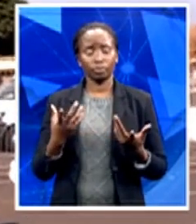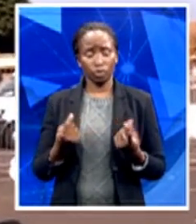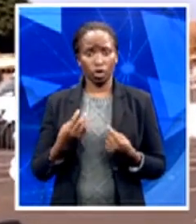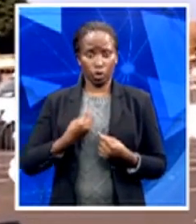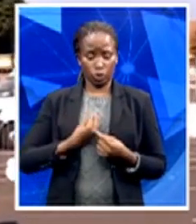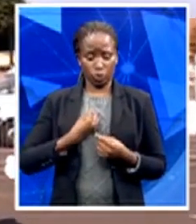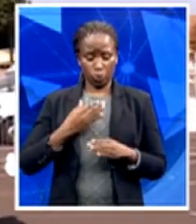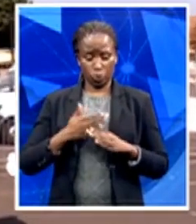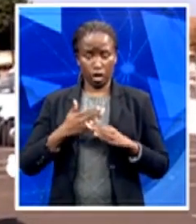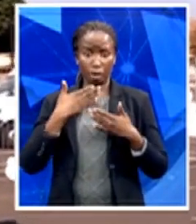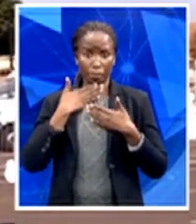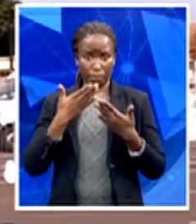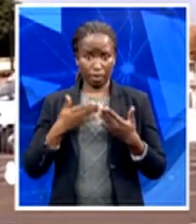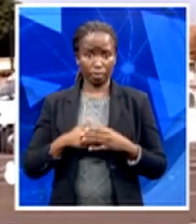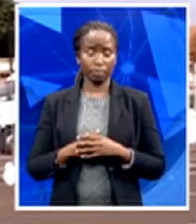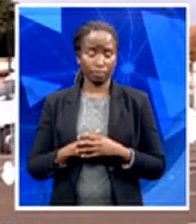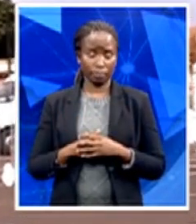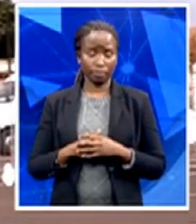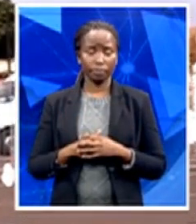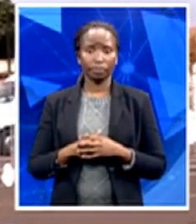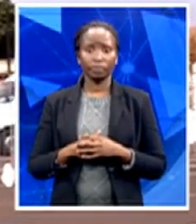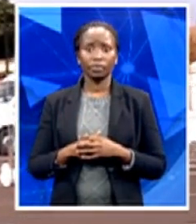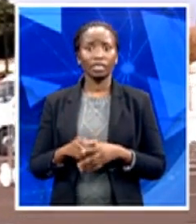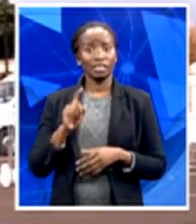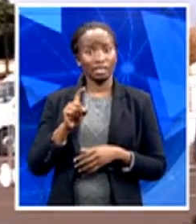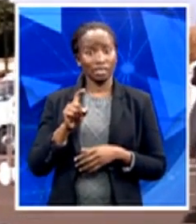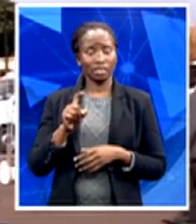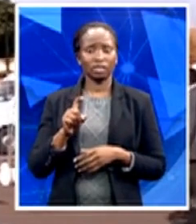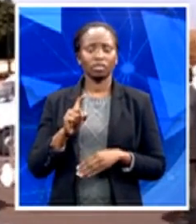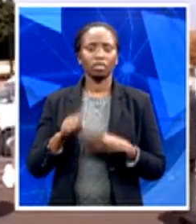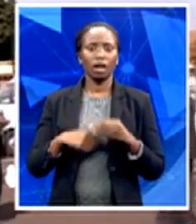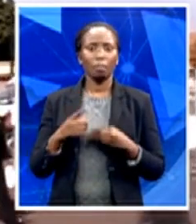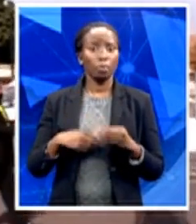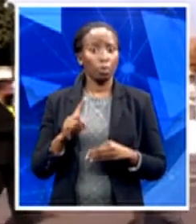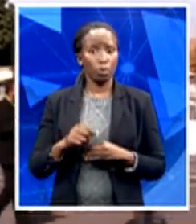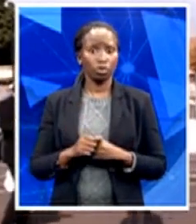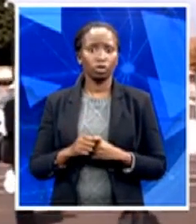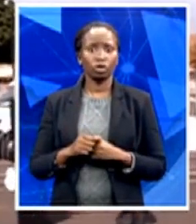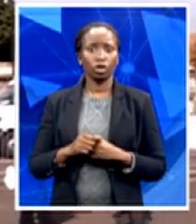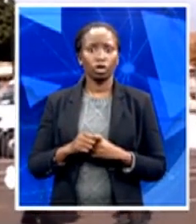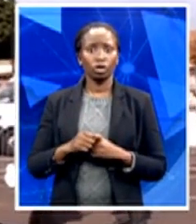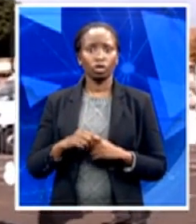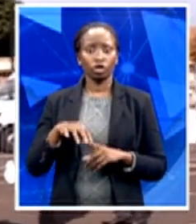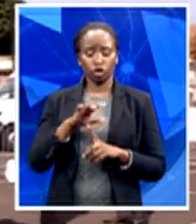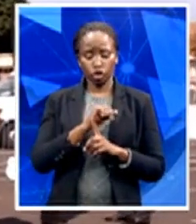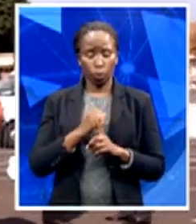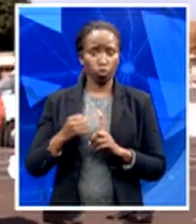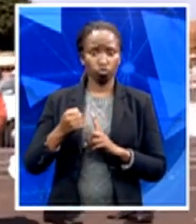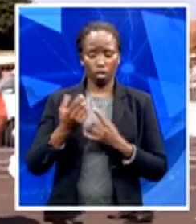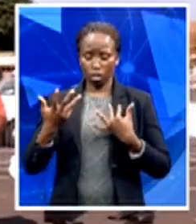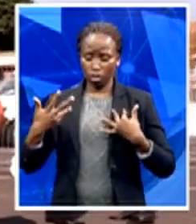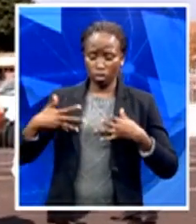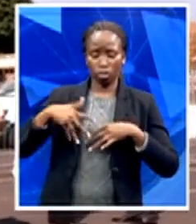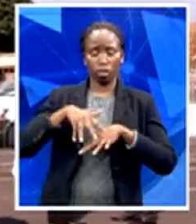And it is more about social cohesion, transformed society. You